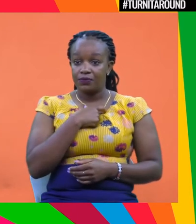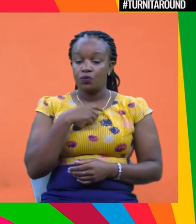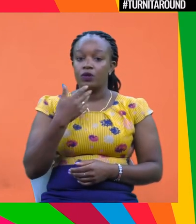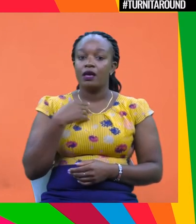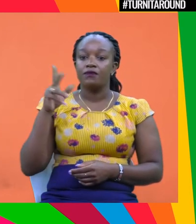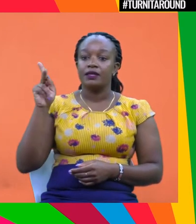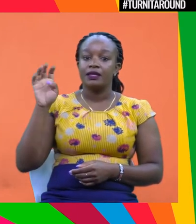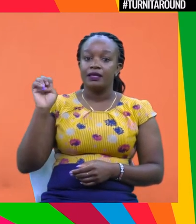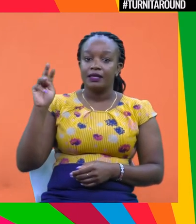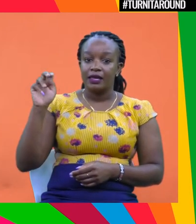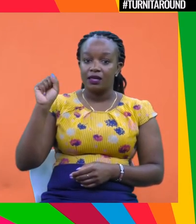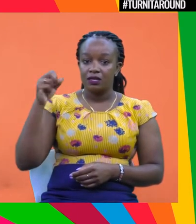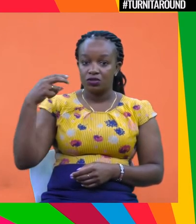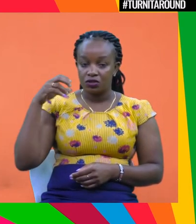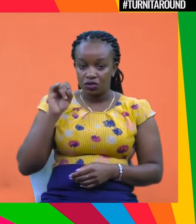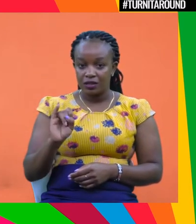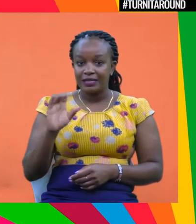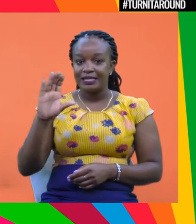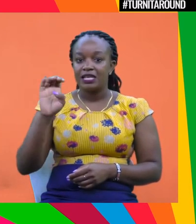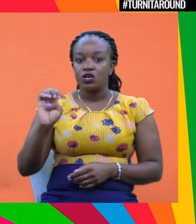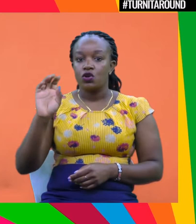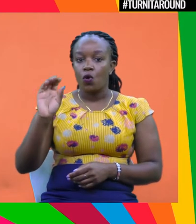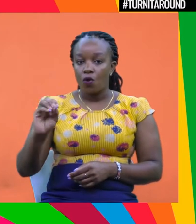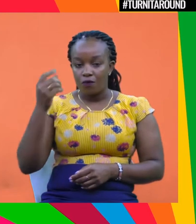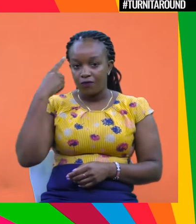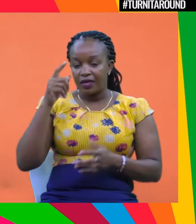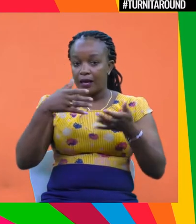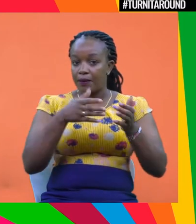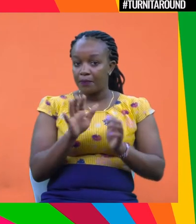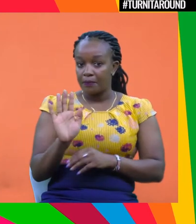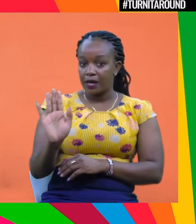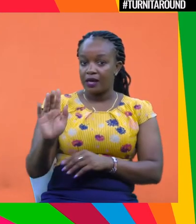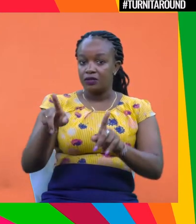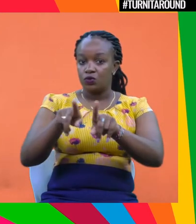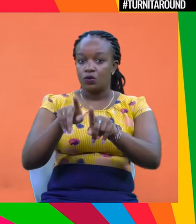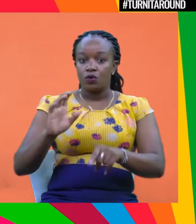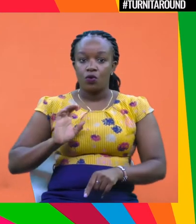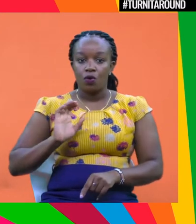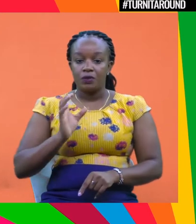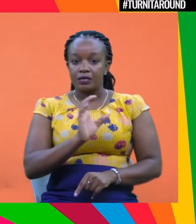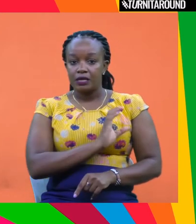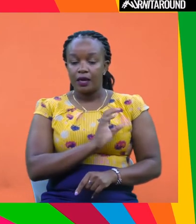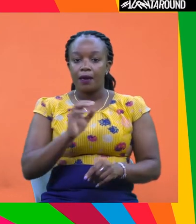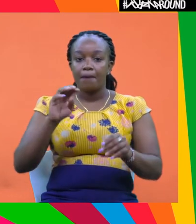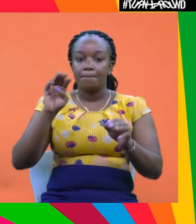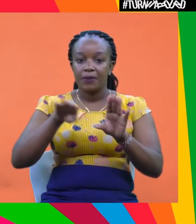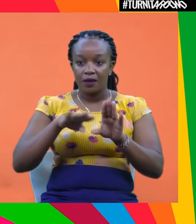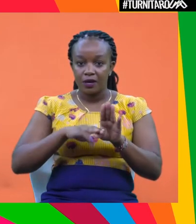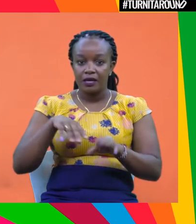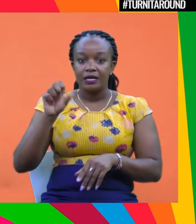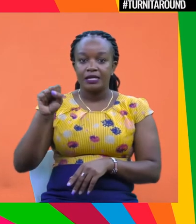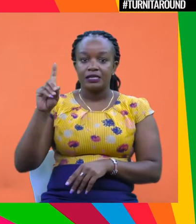Mr. Ken Shibusawa, CEO of Shibusawa and Company, and also a committee member of UNDP